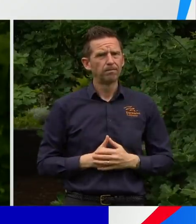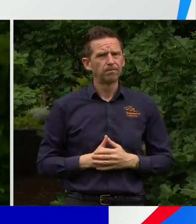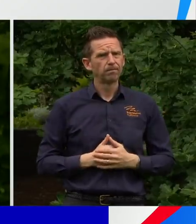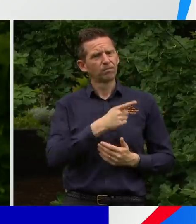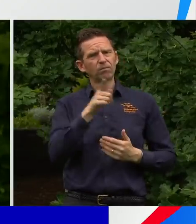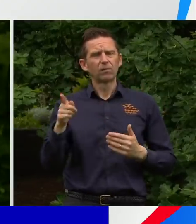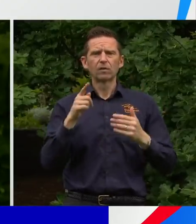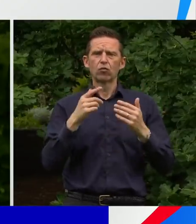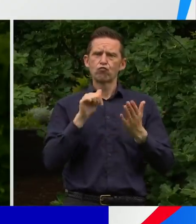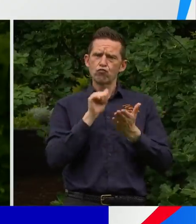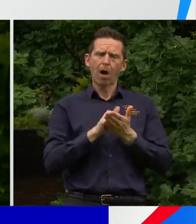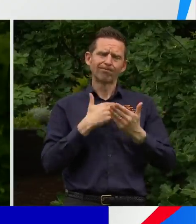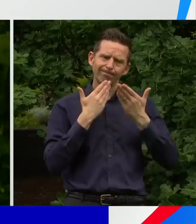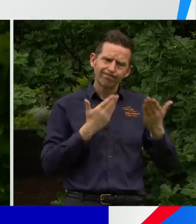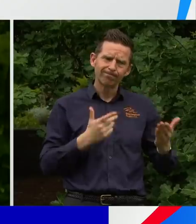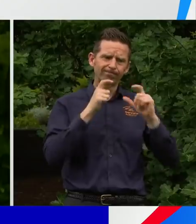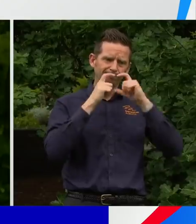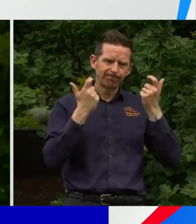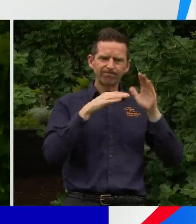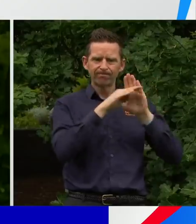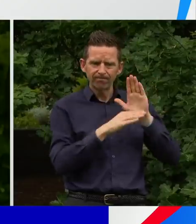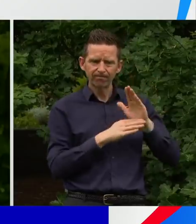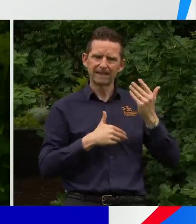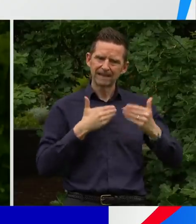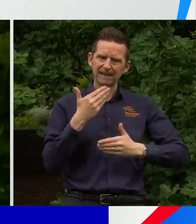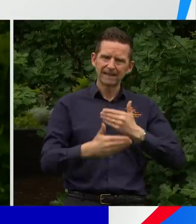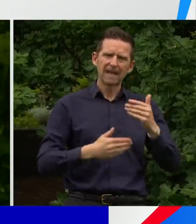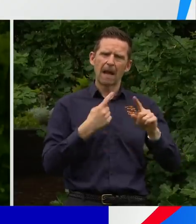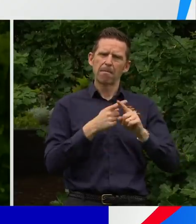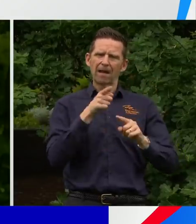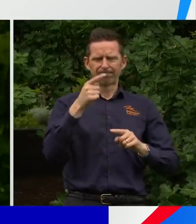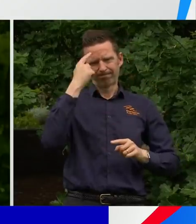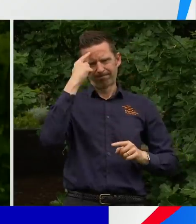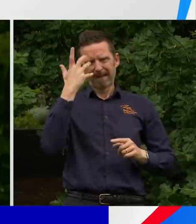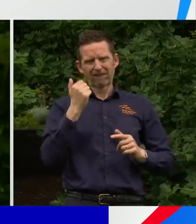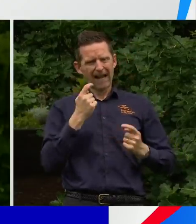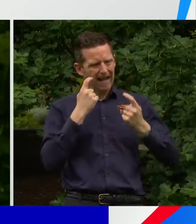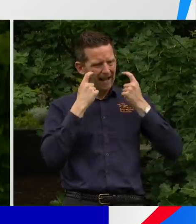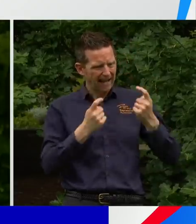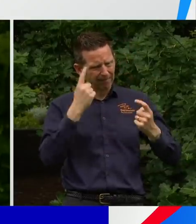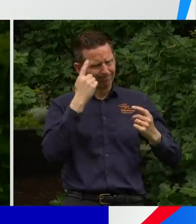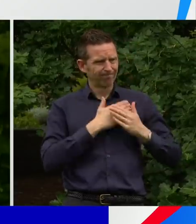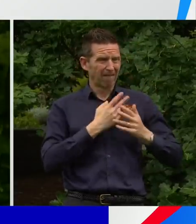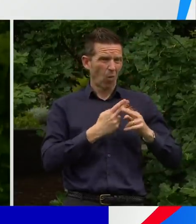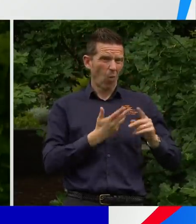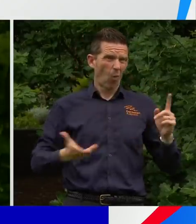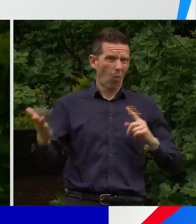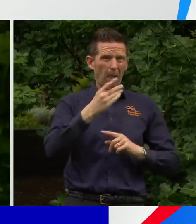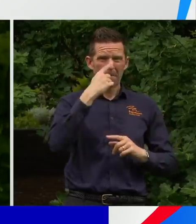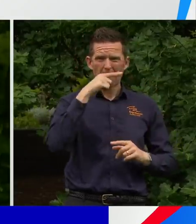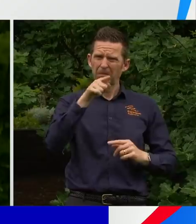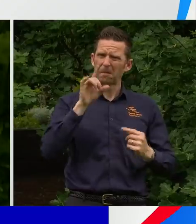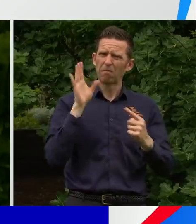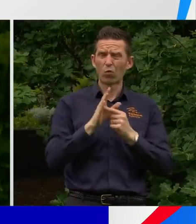thing in following restrictions with that in mind and with the care and compassion for everyone in this state in mind. And that's been a really